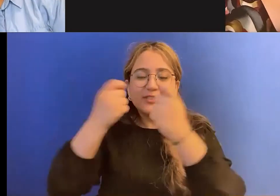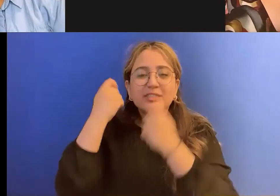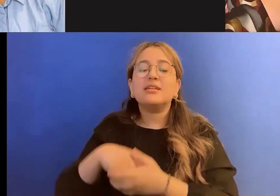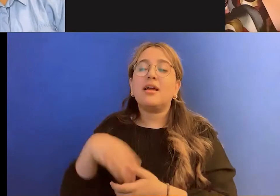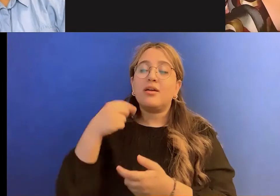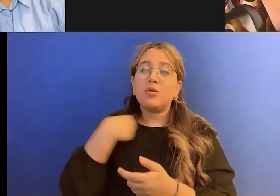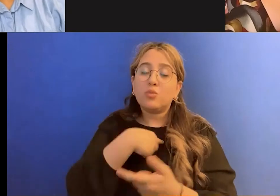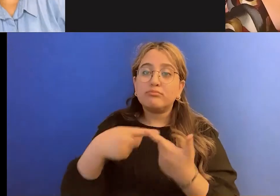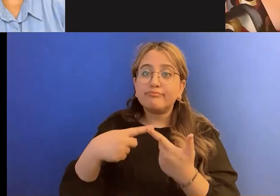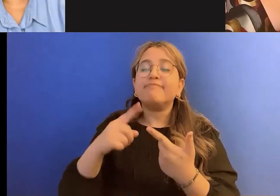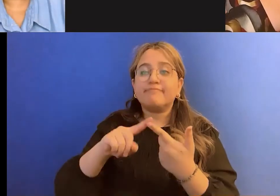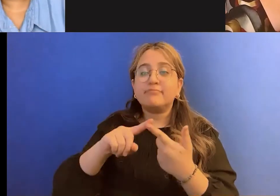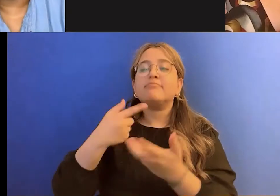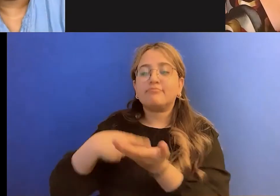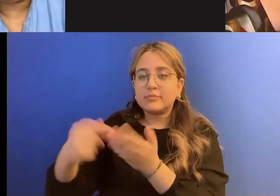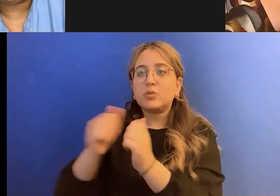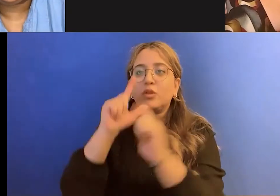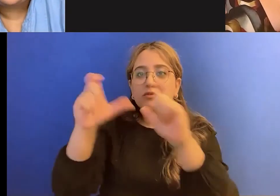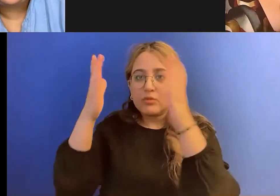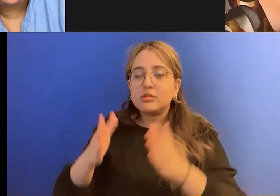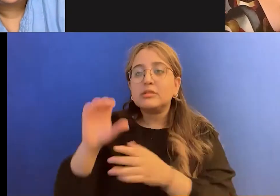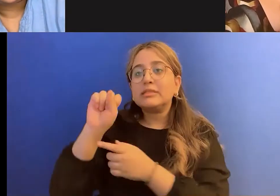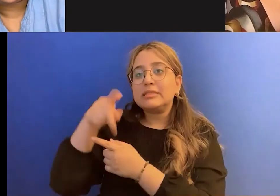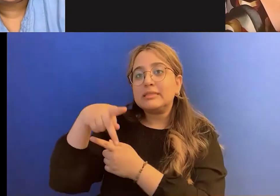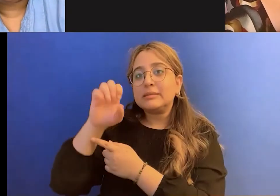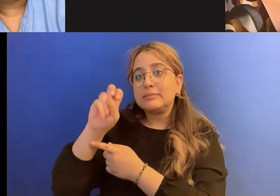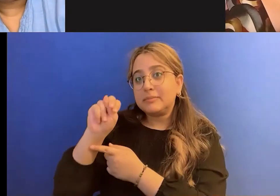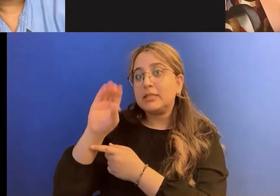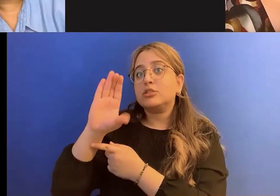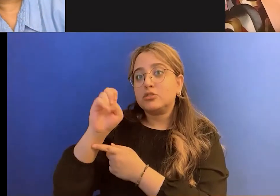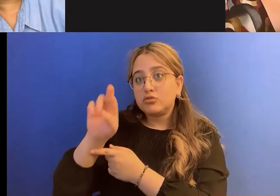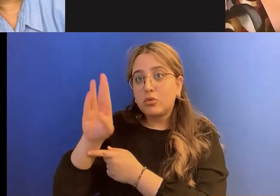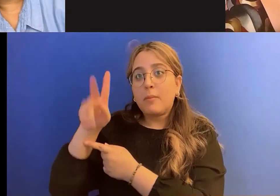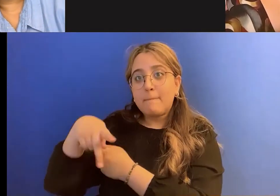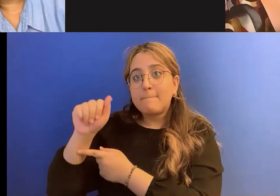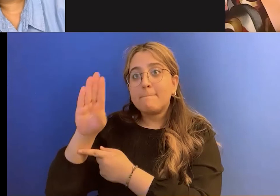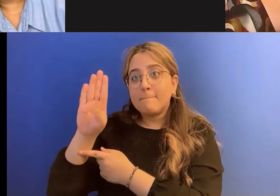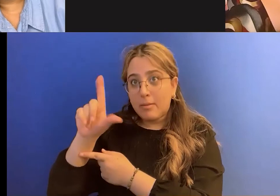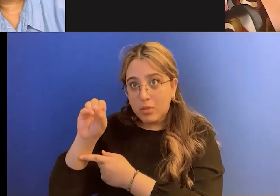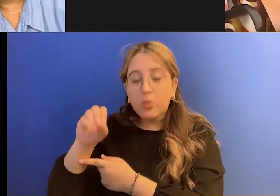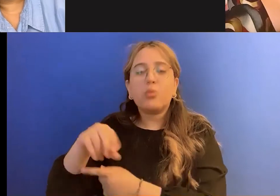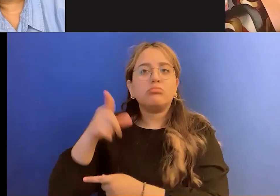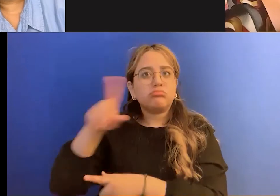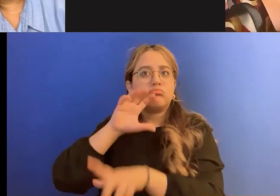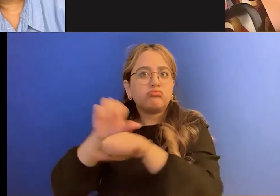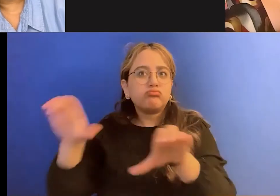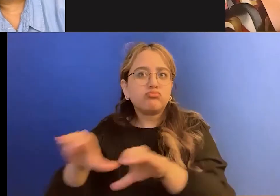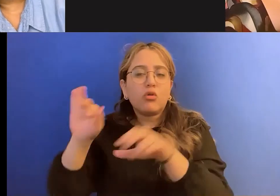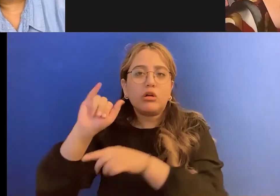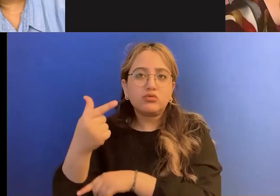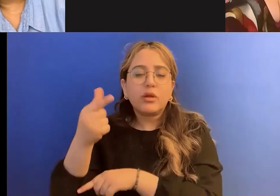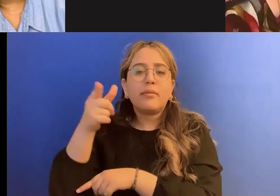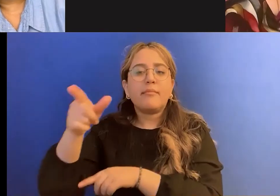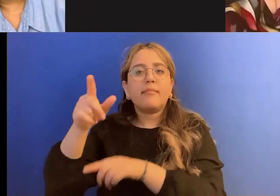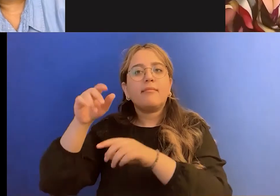on the webinar and Spencer is doing a visibility project on Instagram called however chubby. And